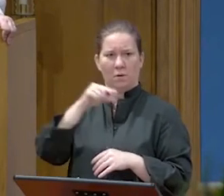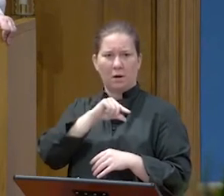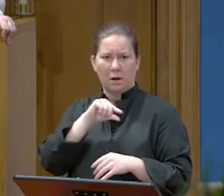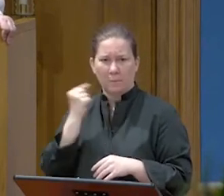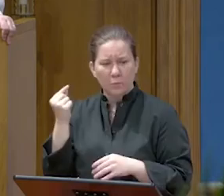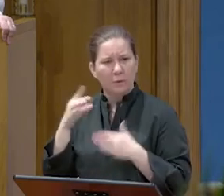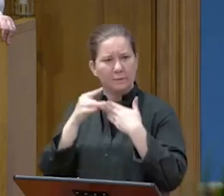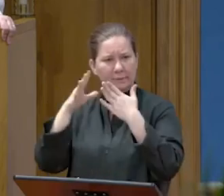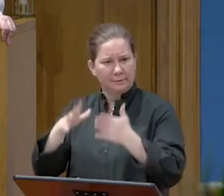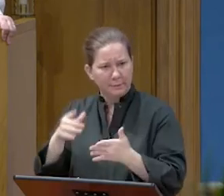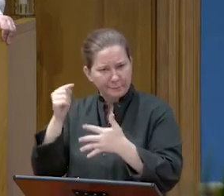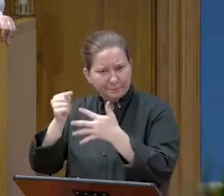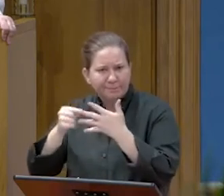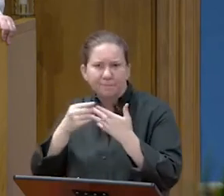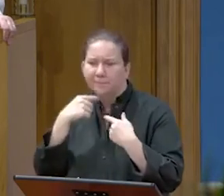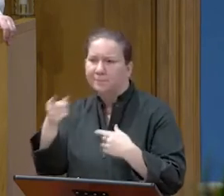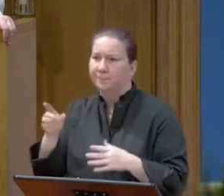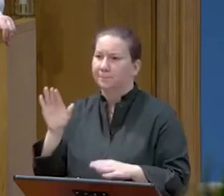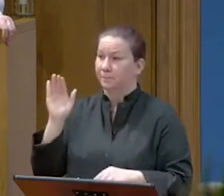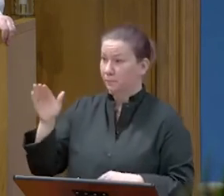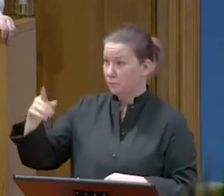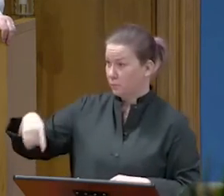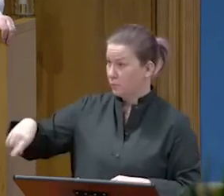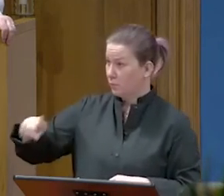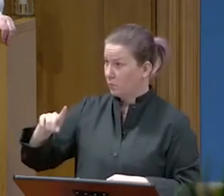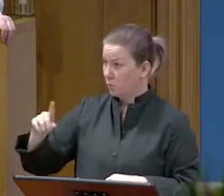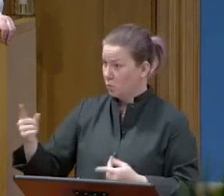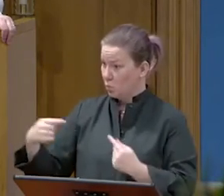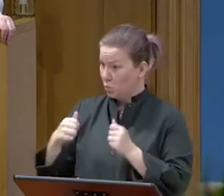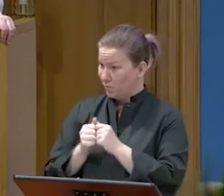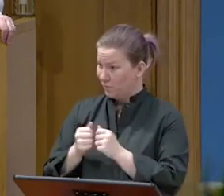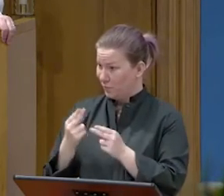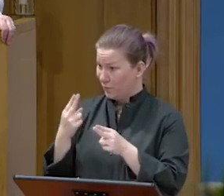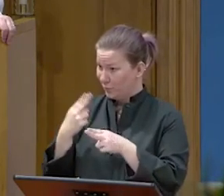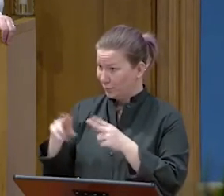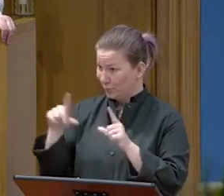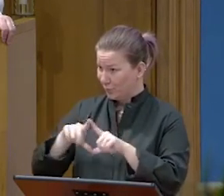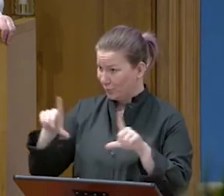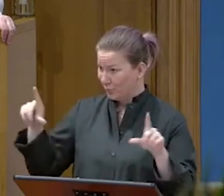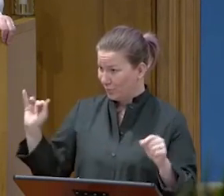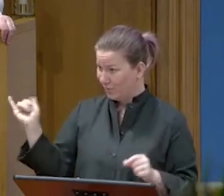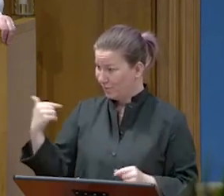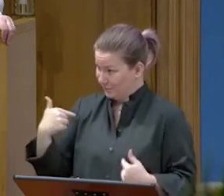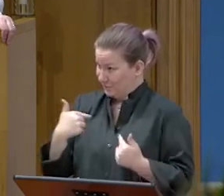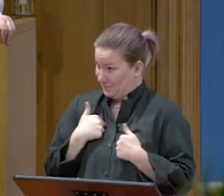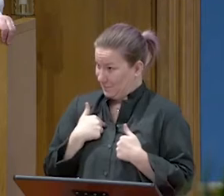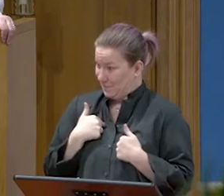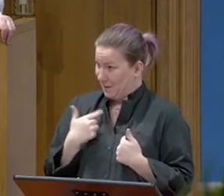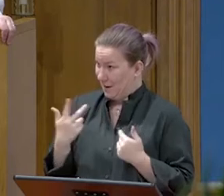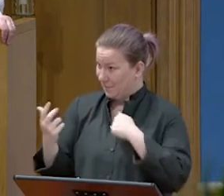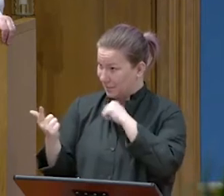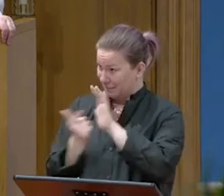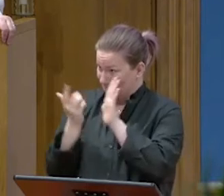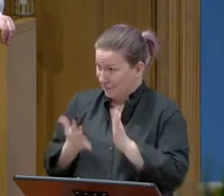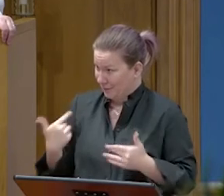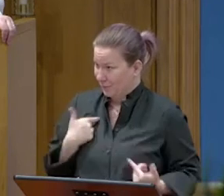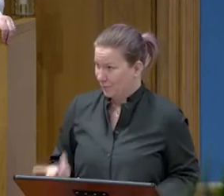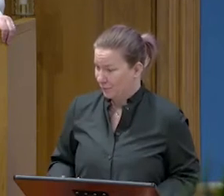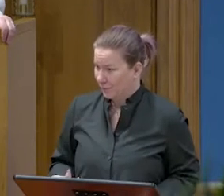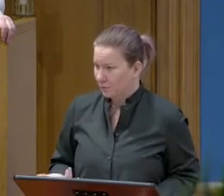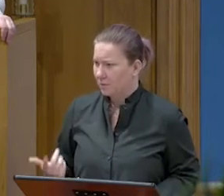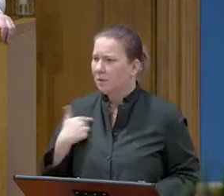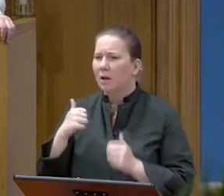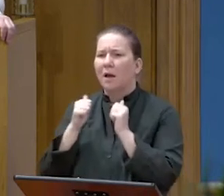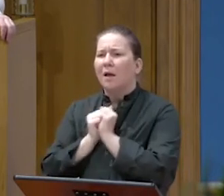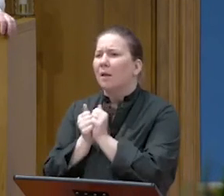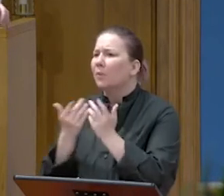elders who had come for him, Have you come out with swords and gloves as if I were a bandit? When I was with you day after